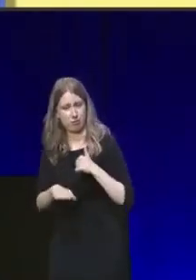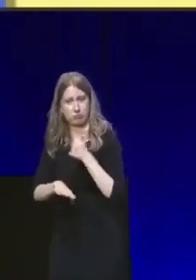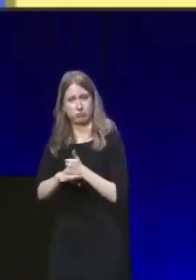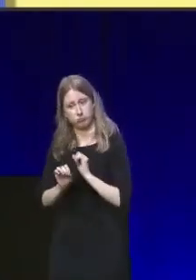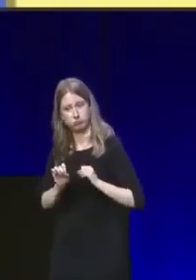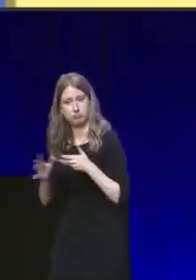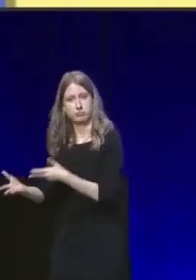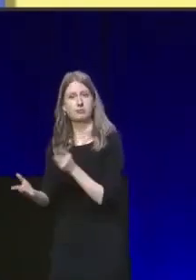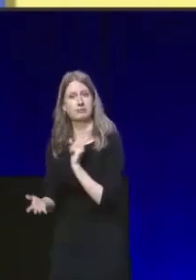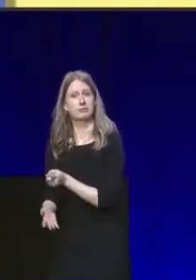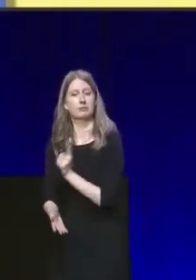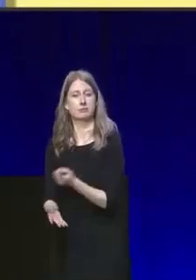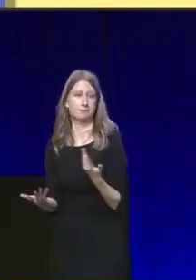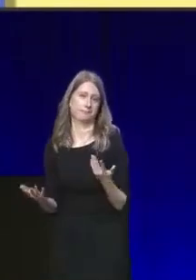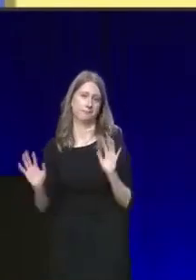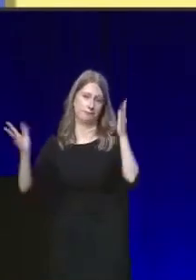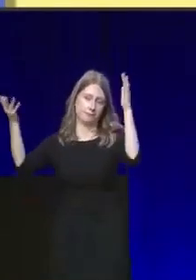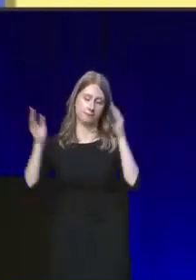APPLAUSE